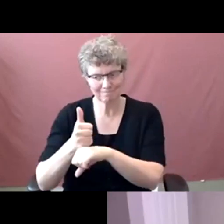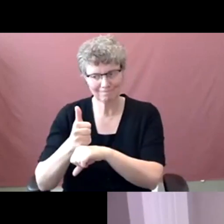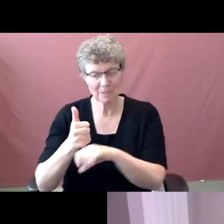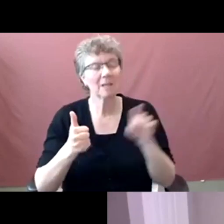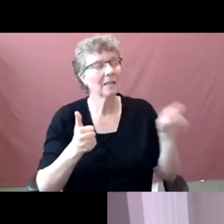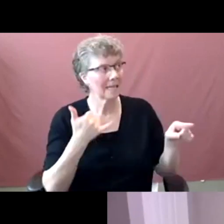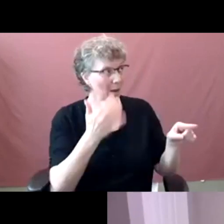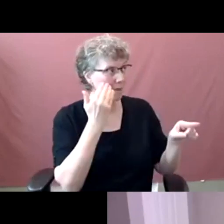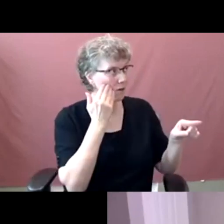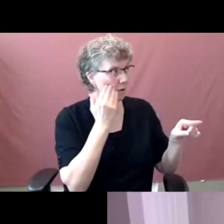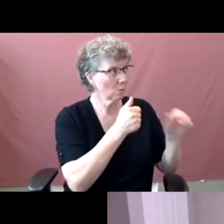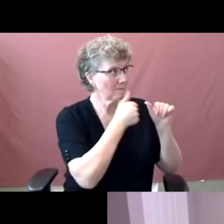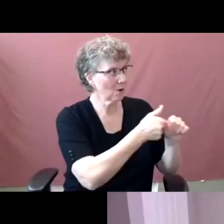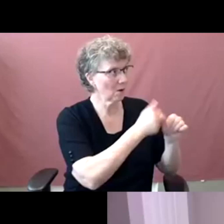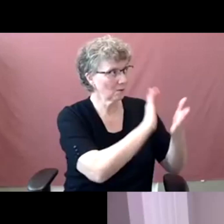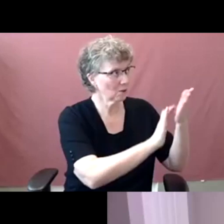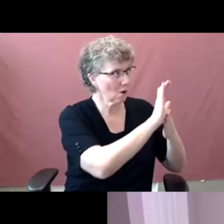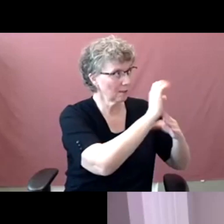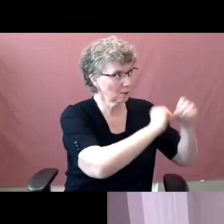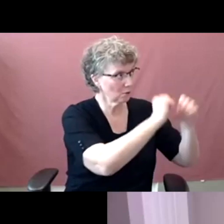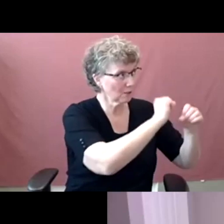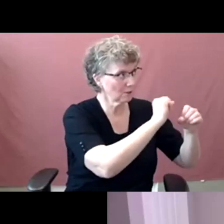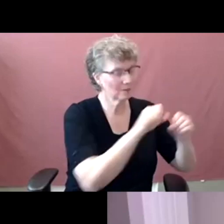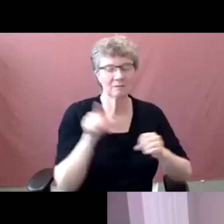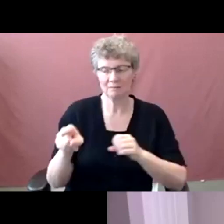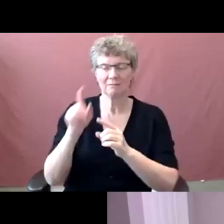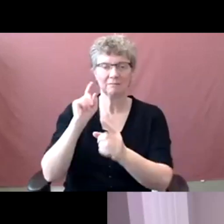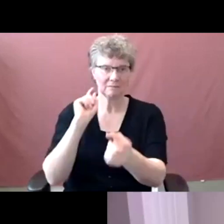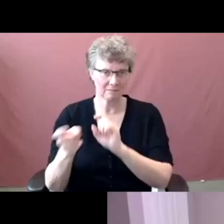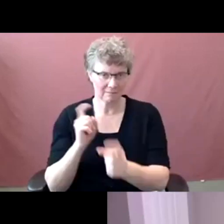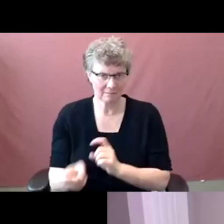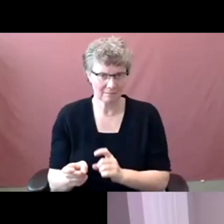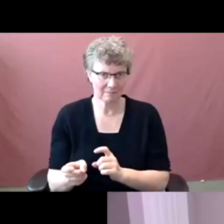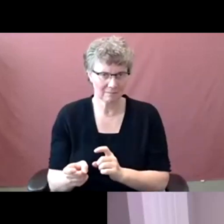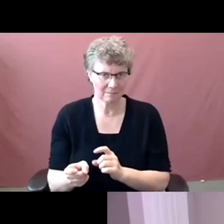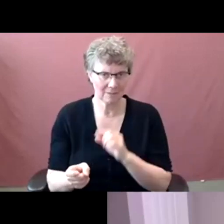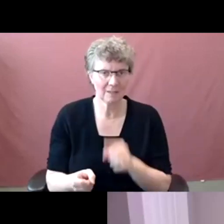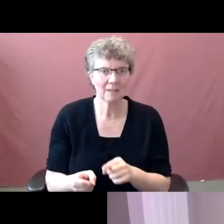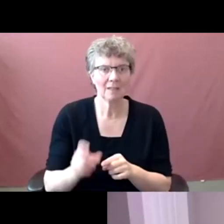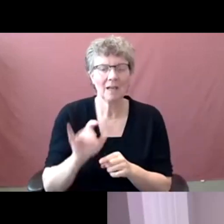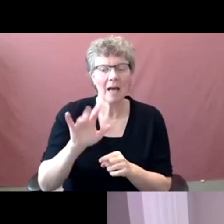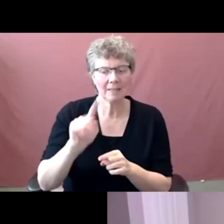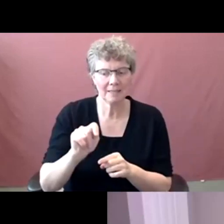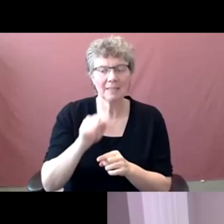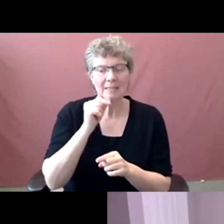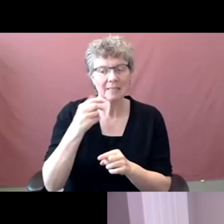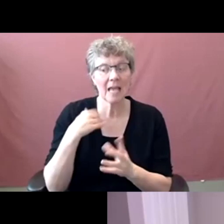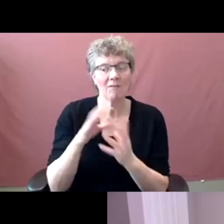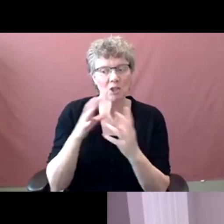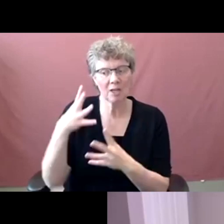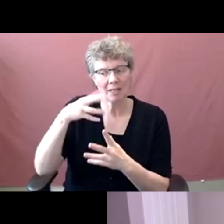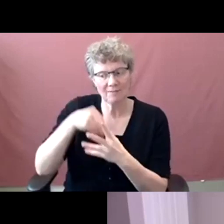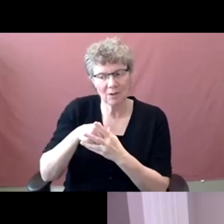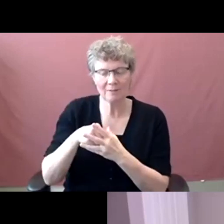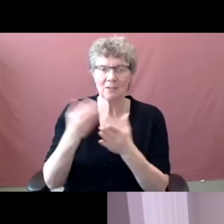place. Having said that the IT, the IT hasn't got a lot in, in that area. So therefore we were believing that we can do the IT one, uh, and